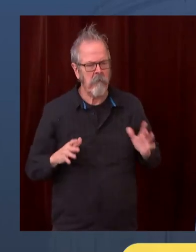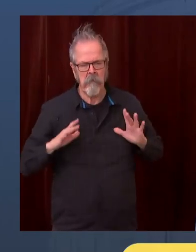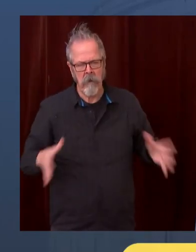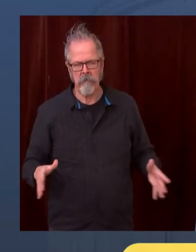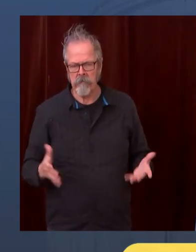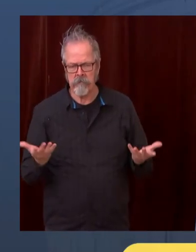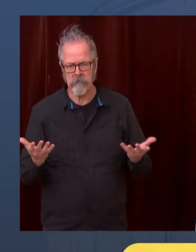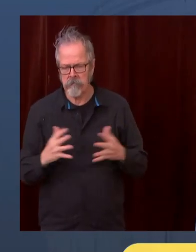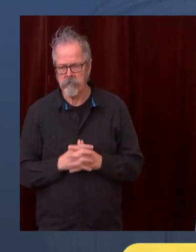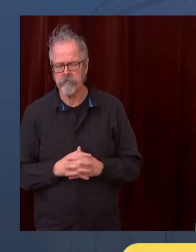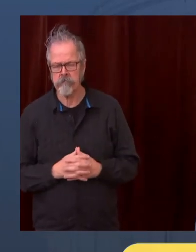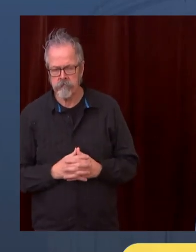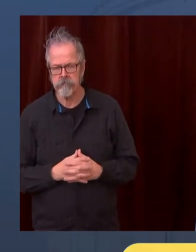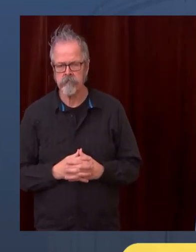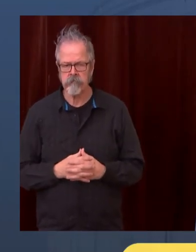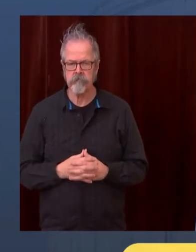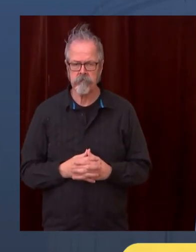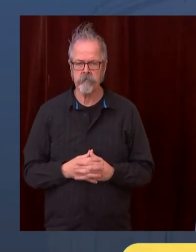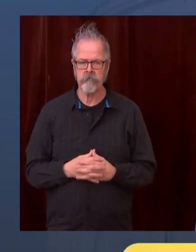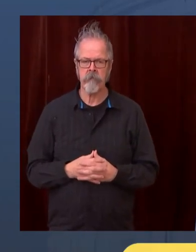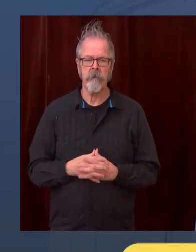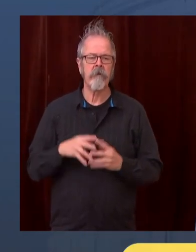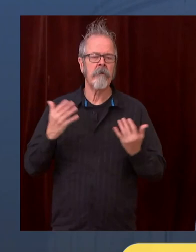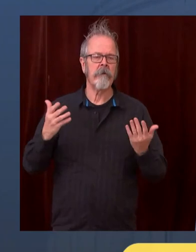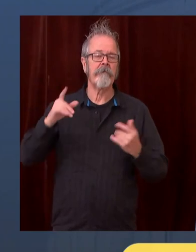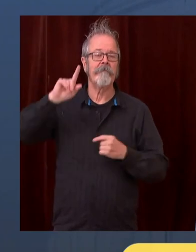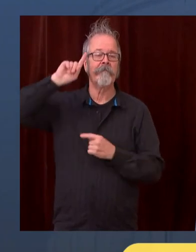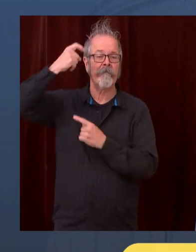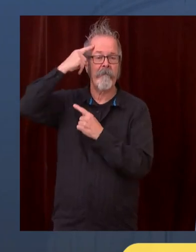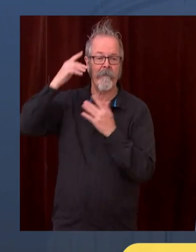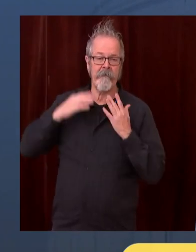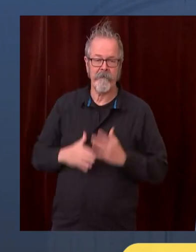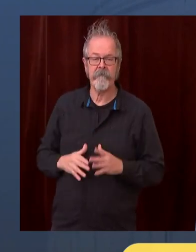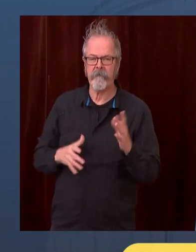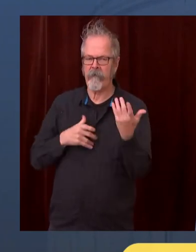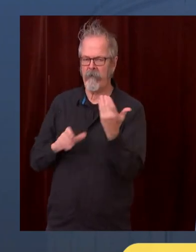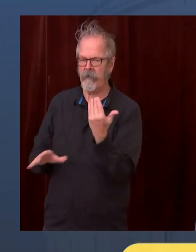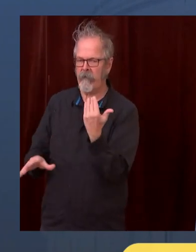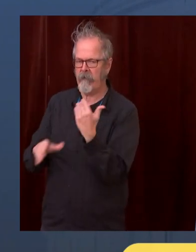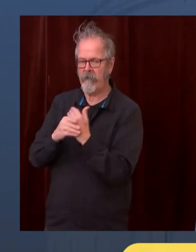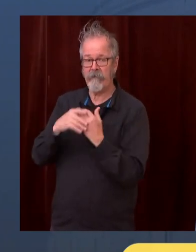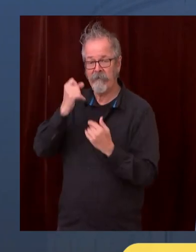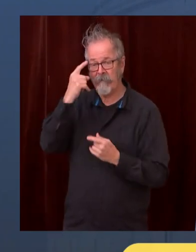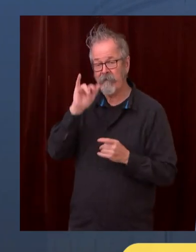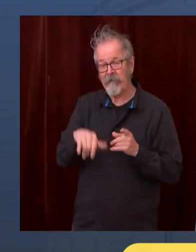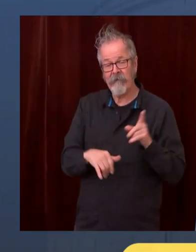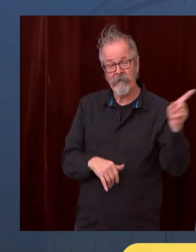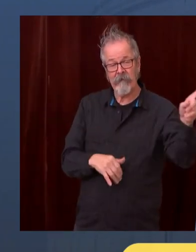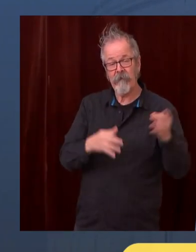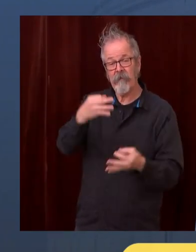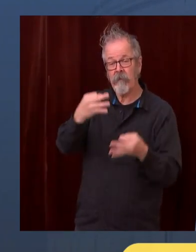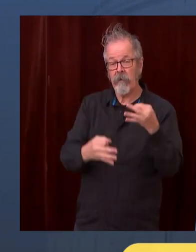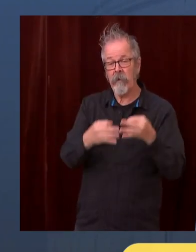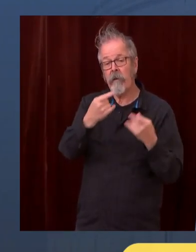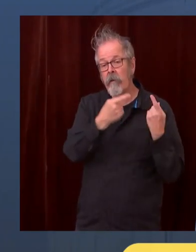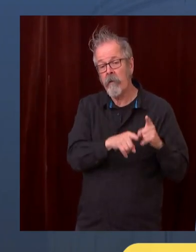Jury trials will allow to go forward and shopping is allowed to go forward. It's just in a safe way.